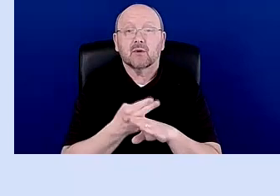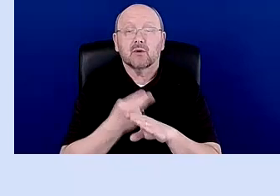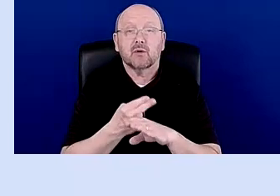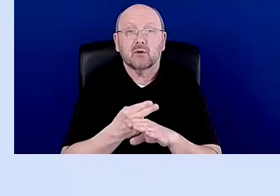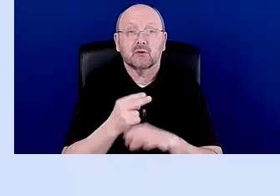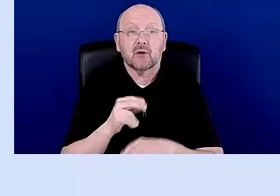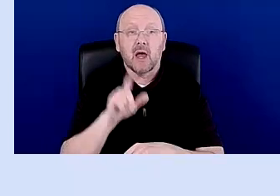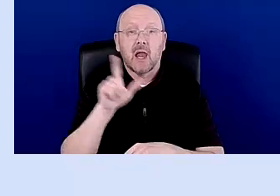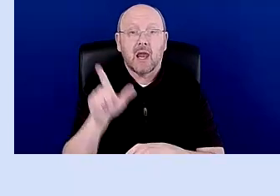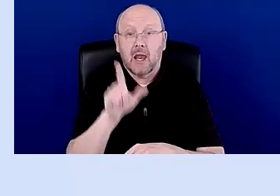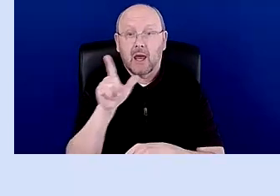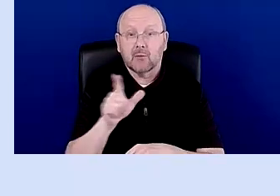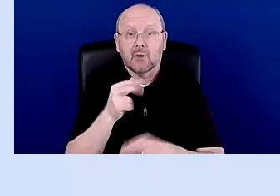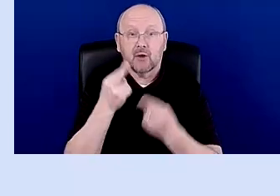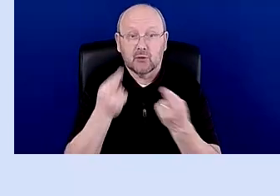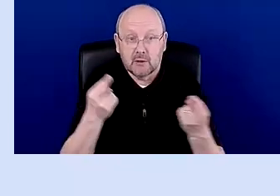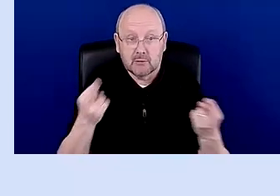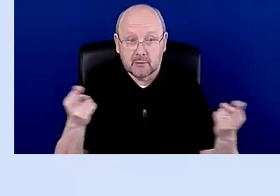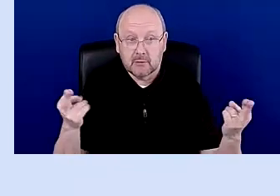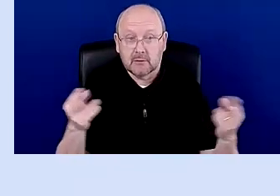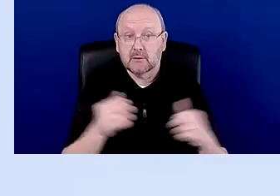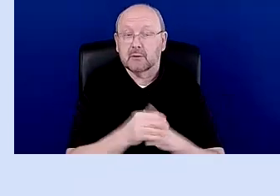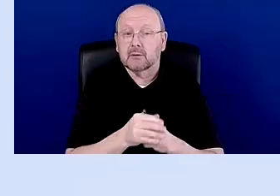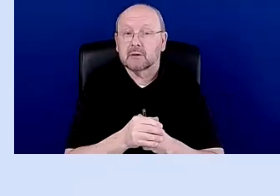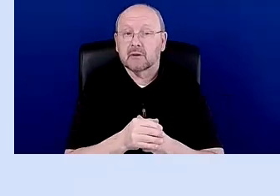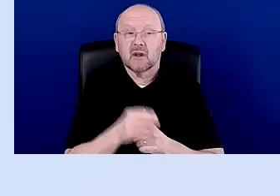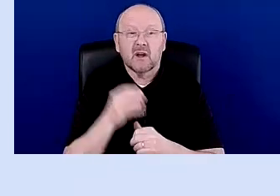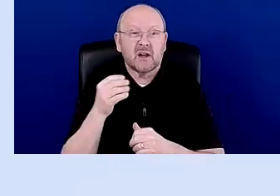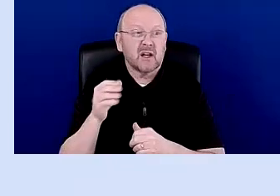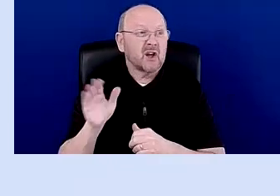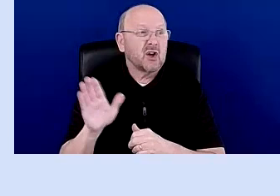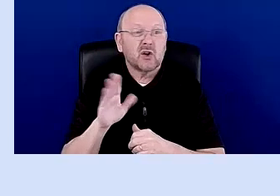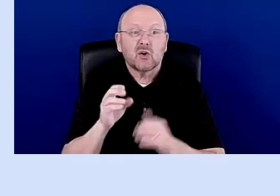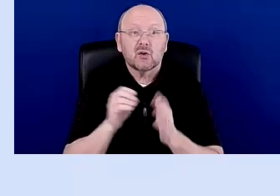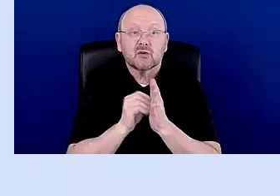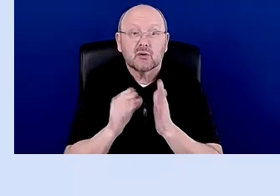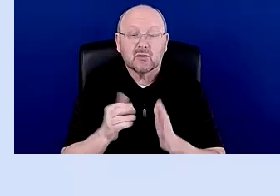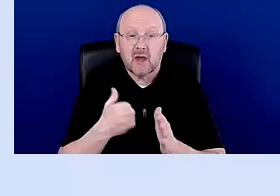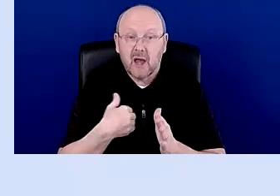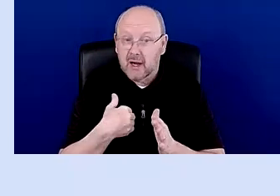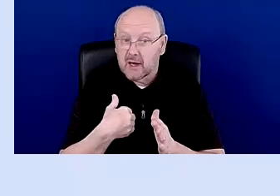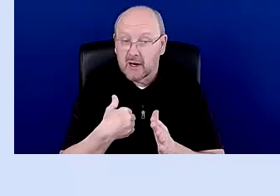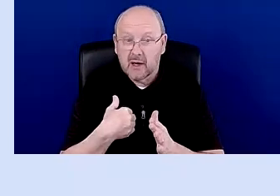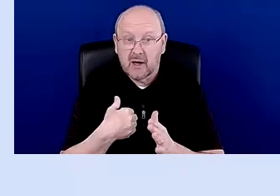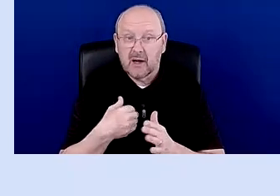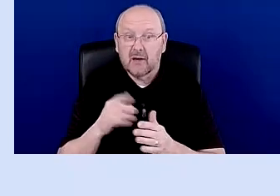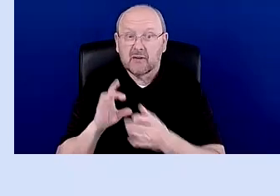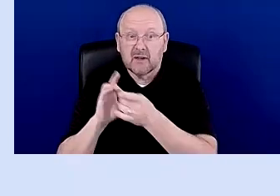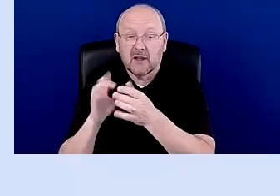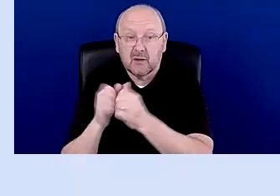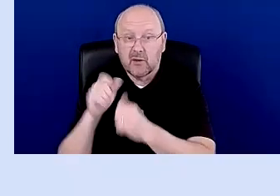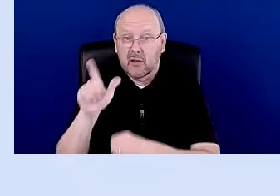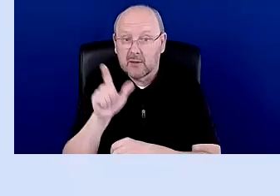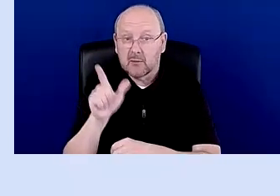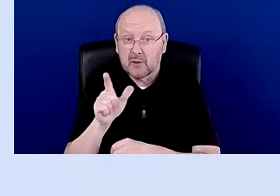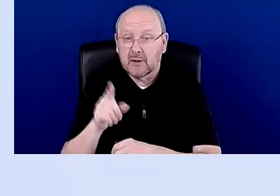So any resources that your students have access to through the library, anything that they can